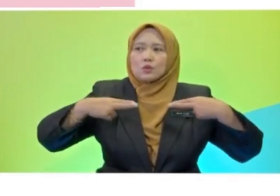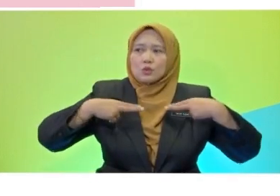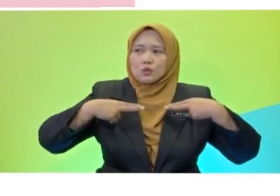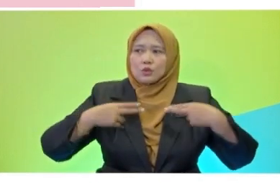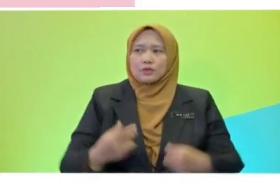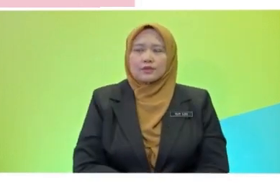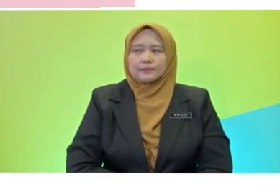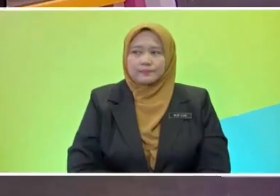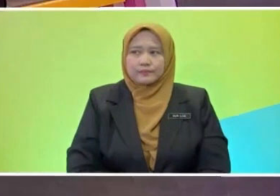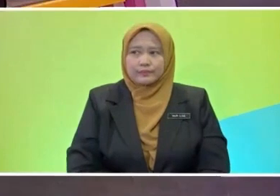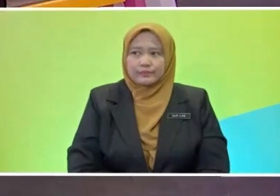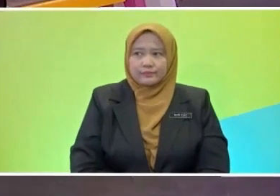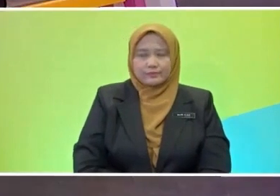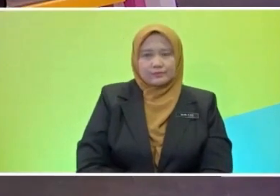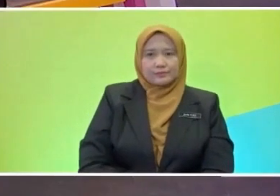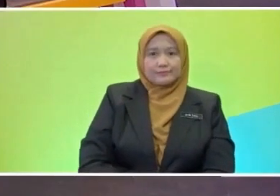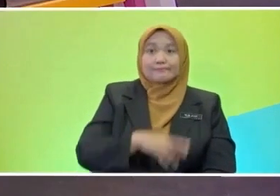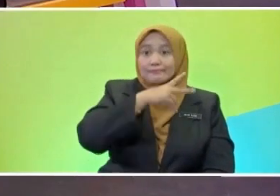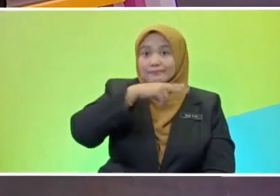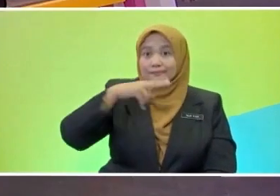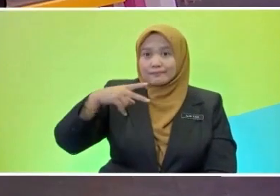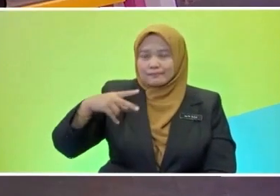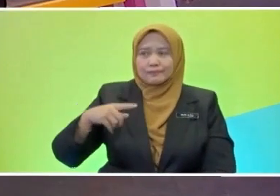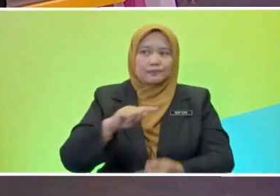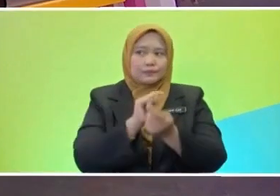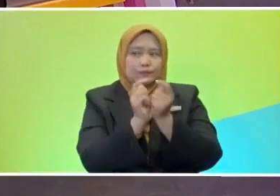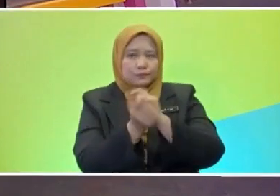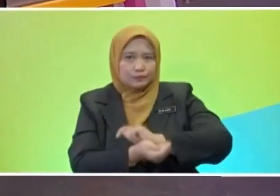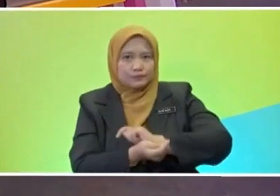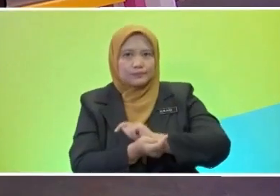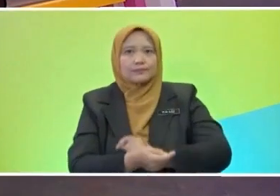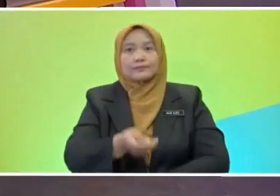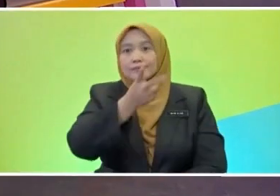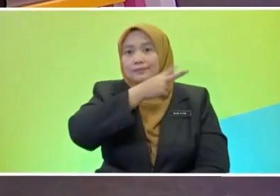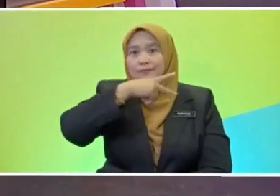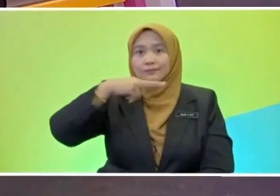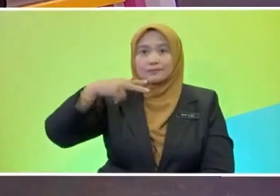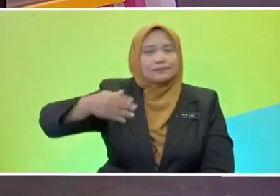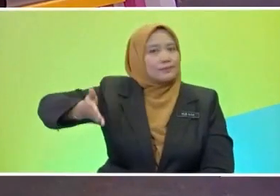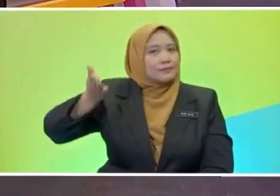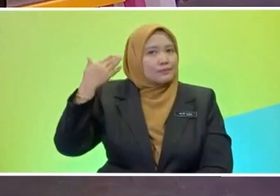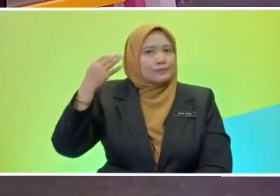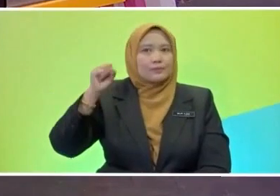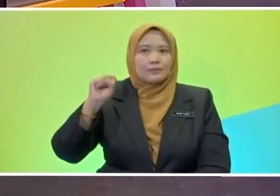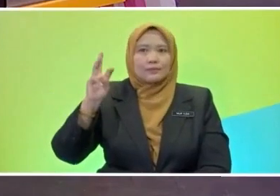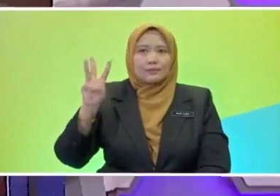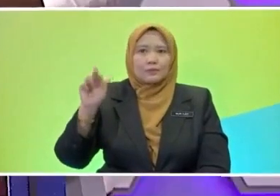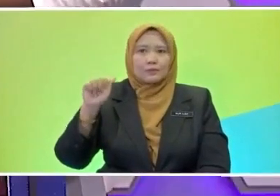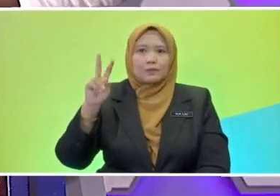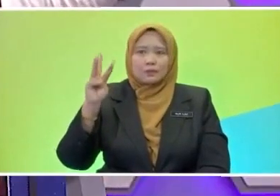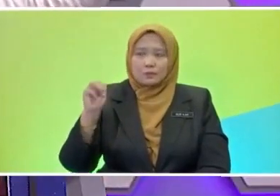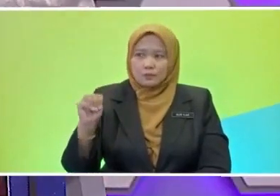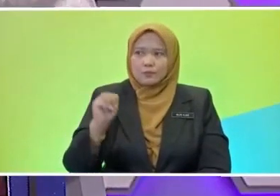so the past tense for swim is swam. Swam. Okay. Exactly. Now, let's look at the poem. Remember, we